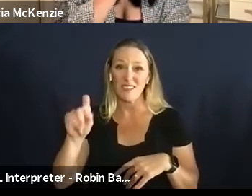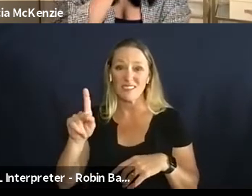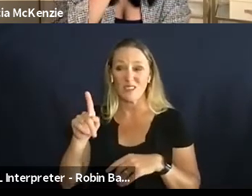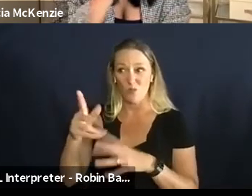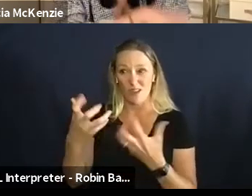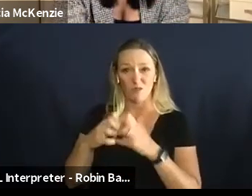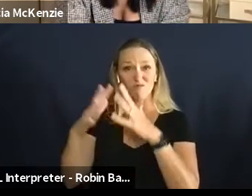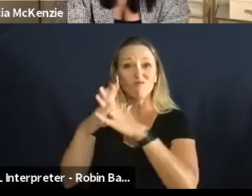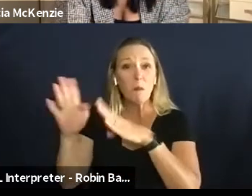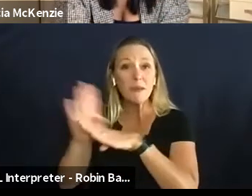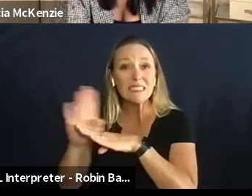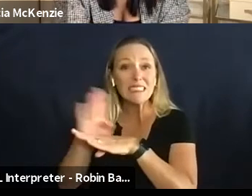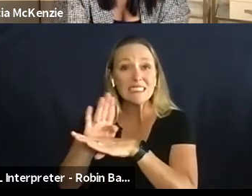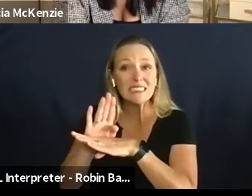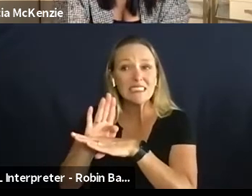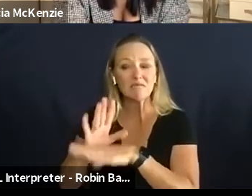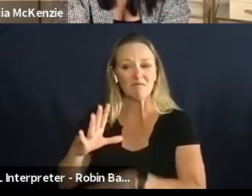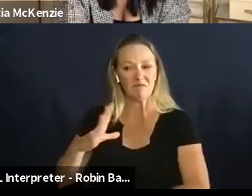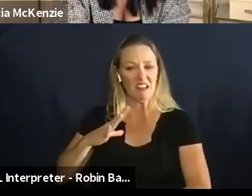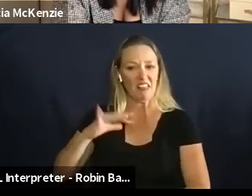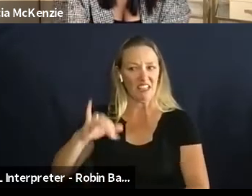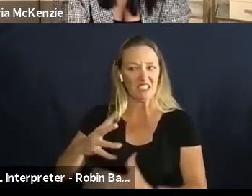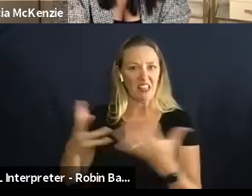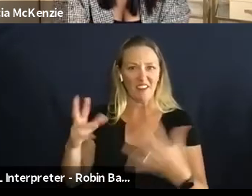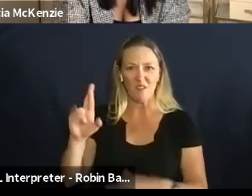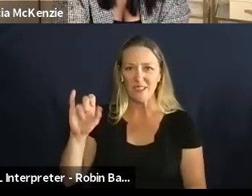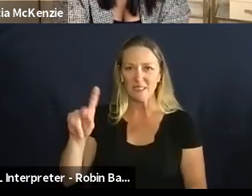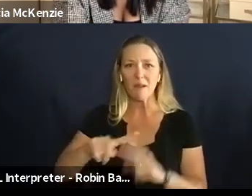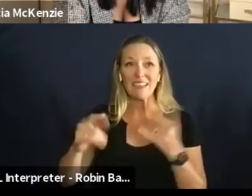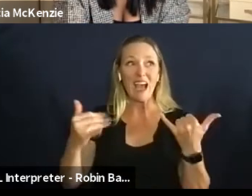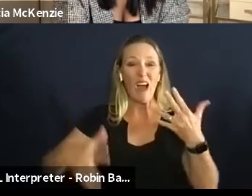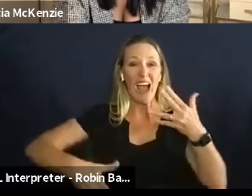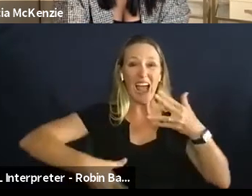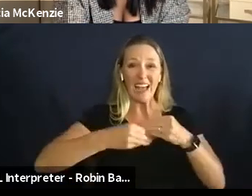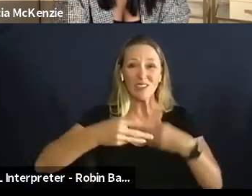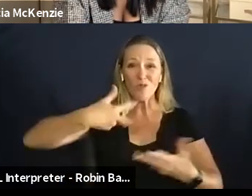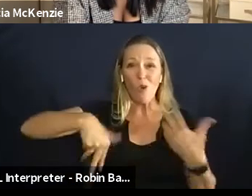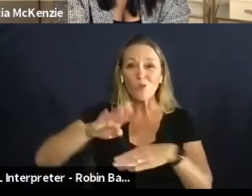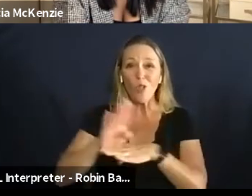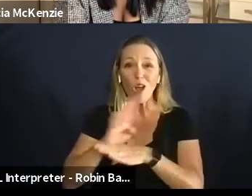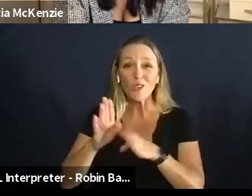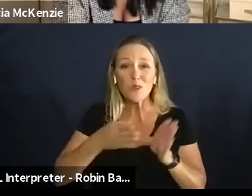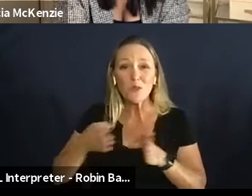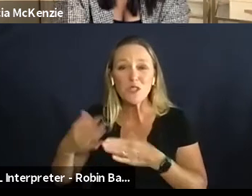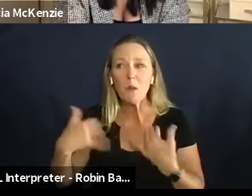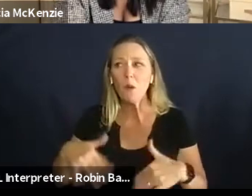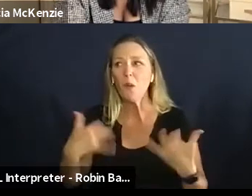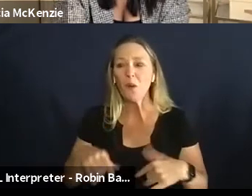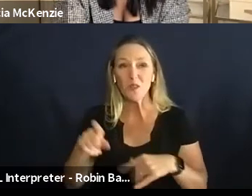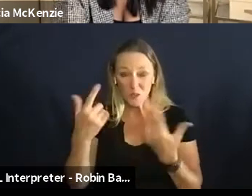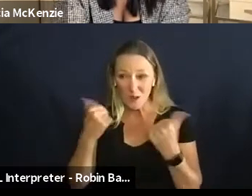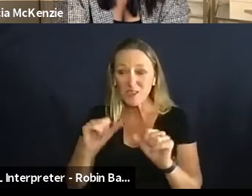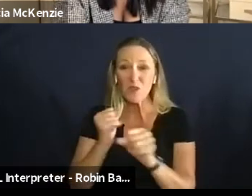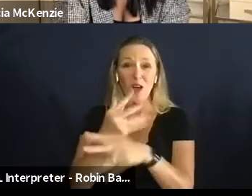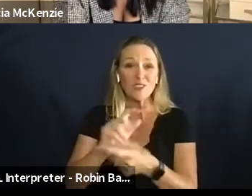sort of social entrepreneur piece to it where you're doing something to create change in this world just like we just talked about where